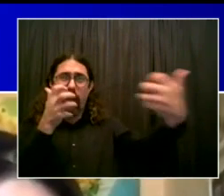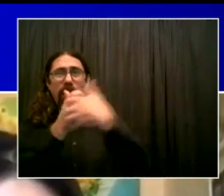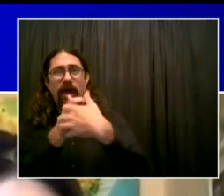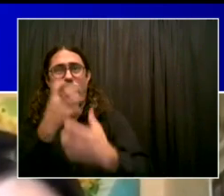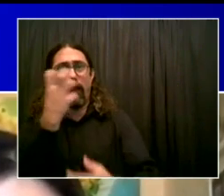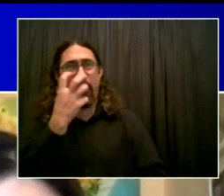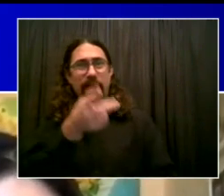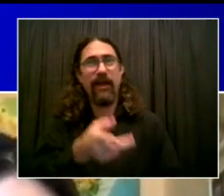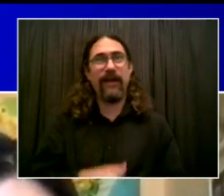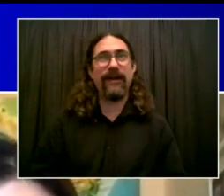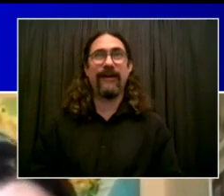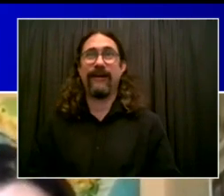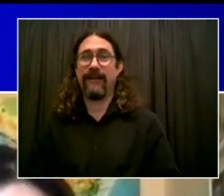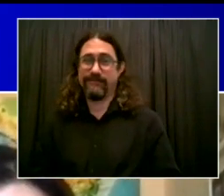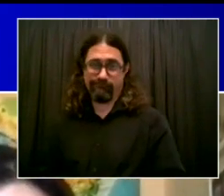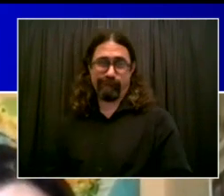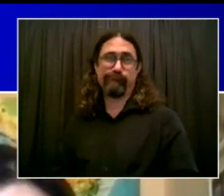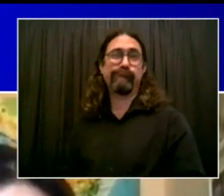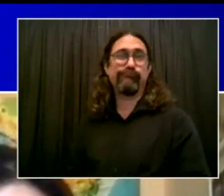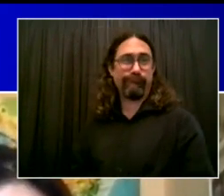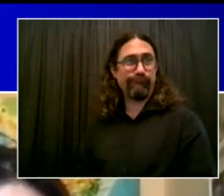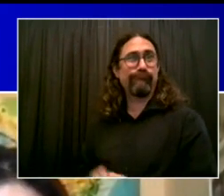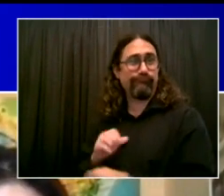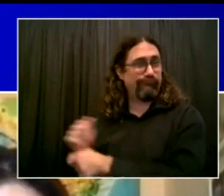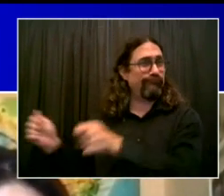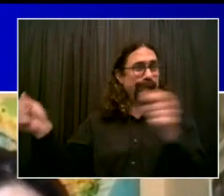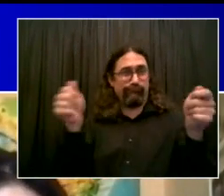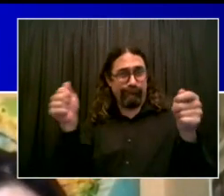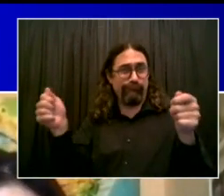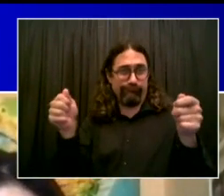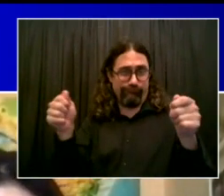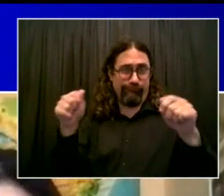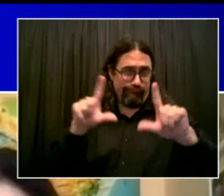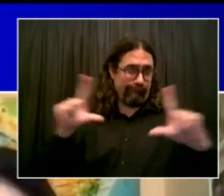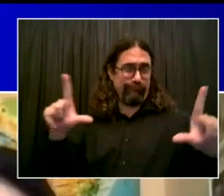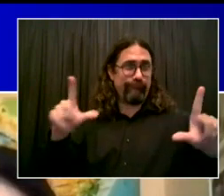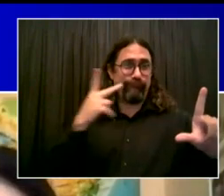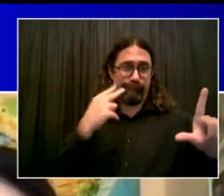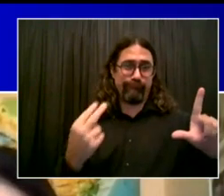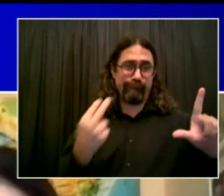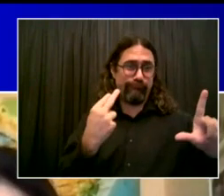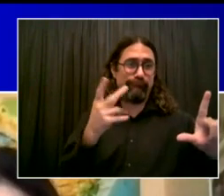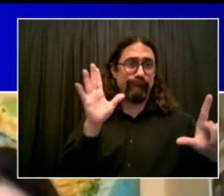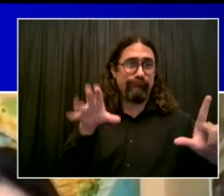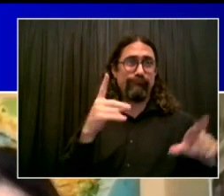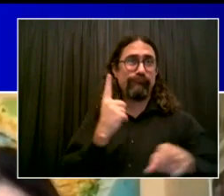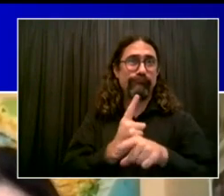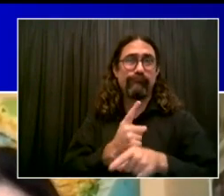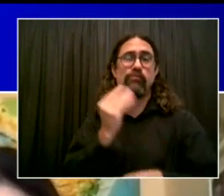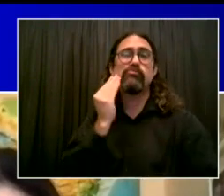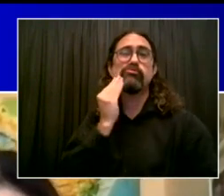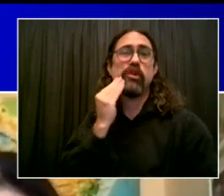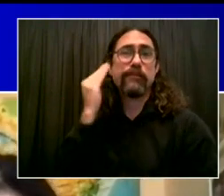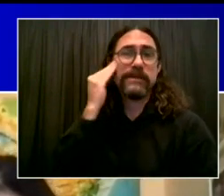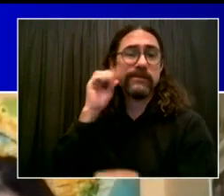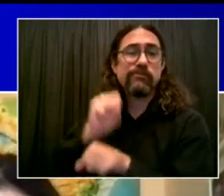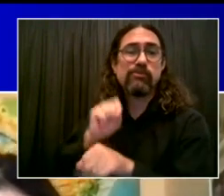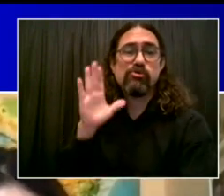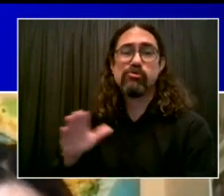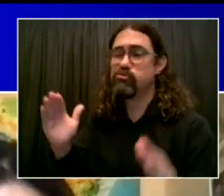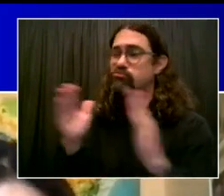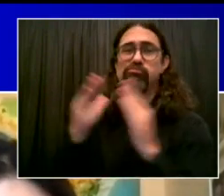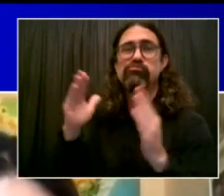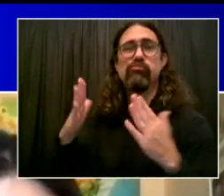way to understand it. Our domestic workers do so much for us. They should be respected,